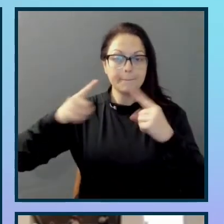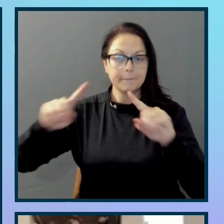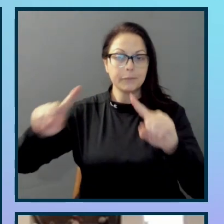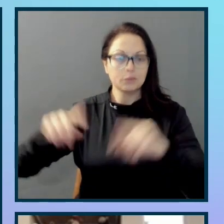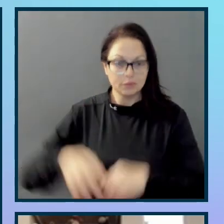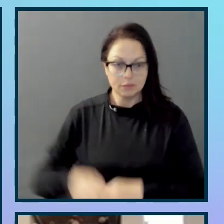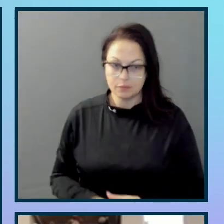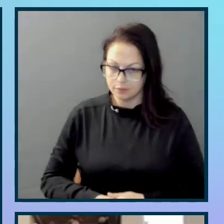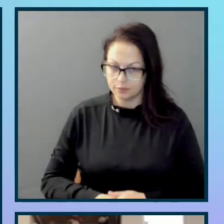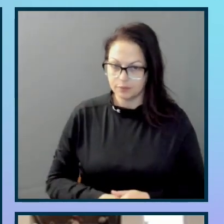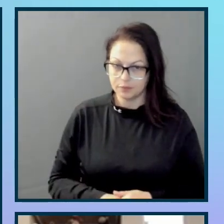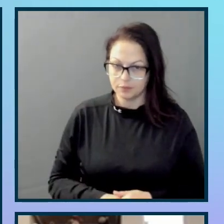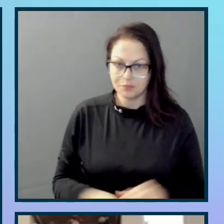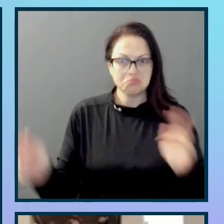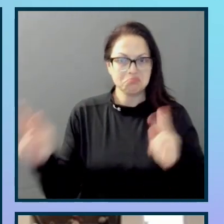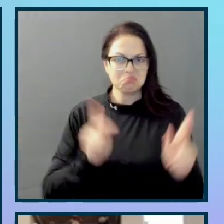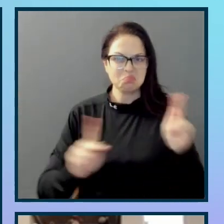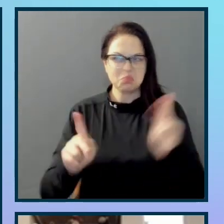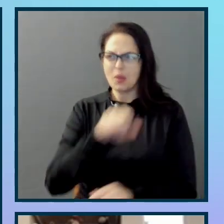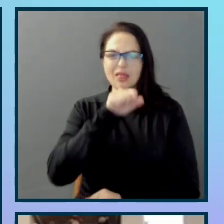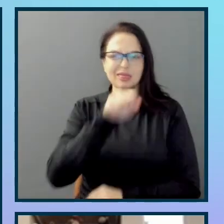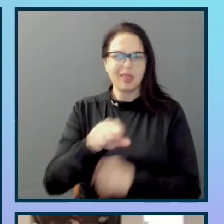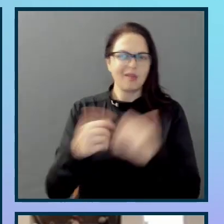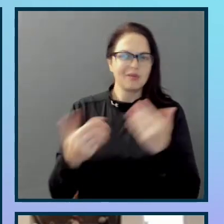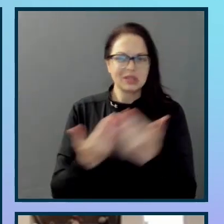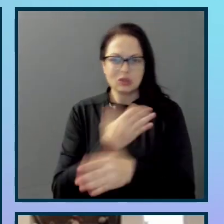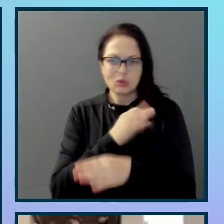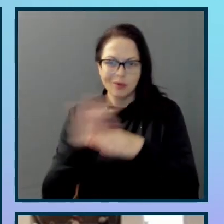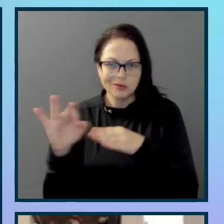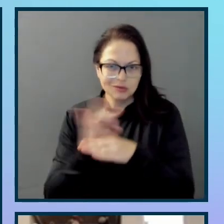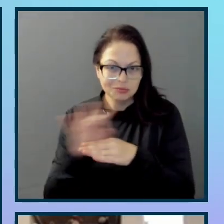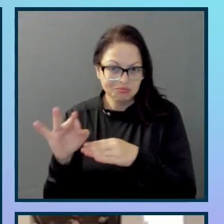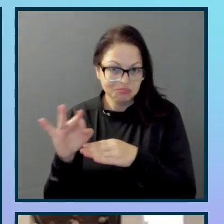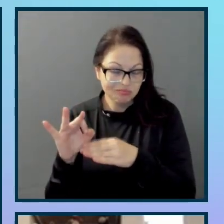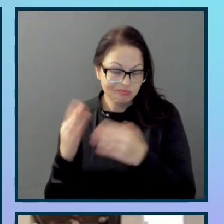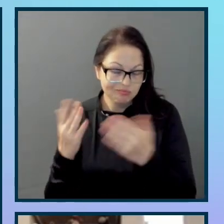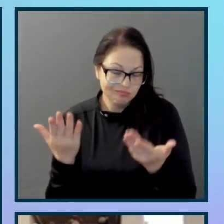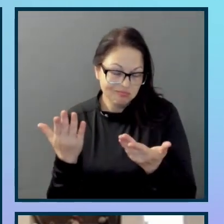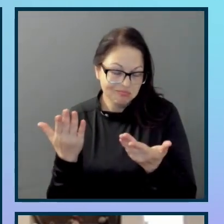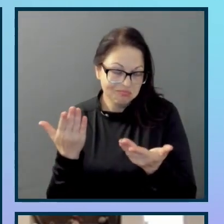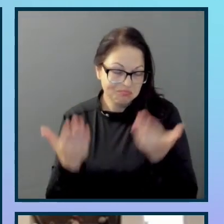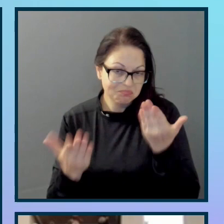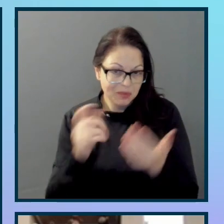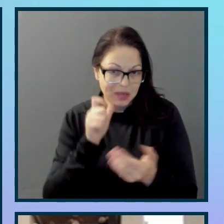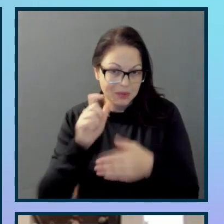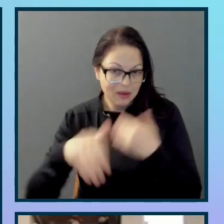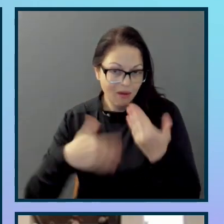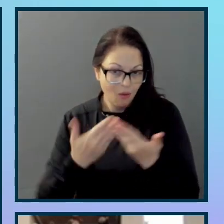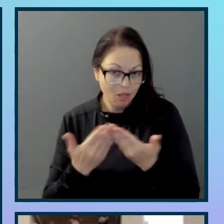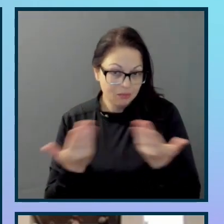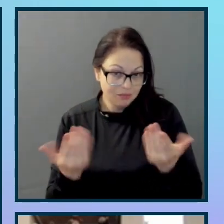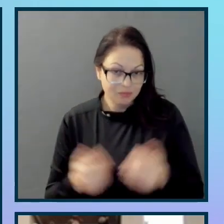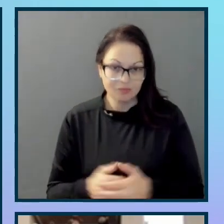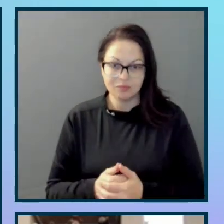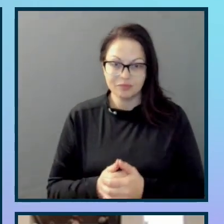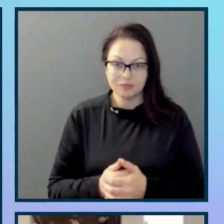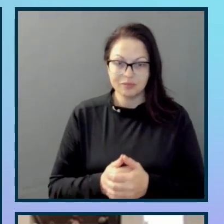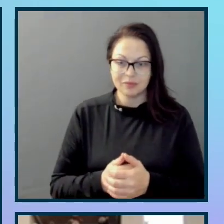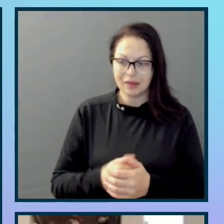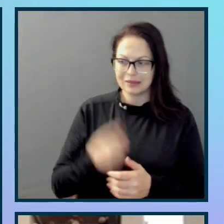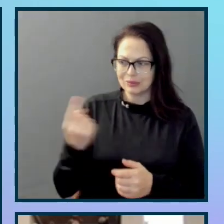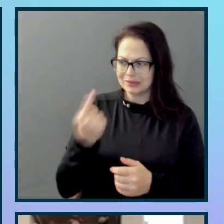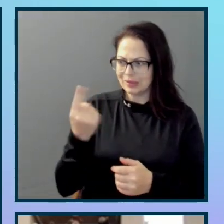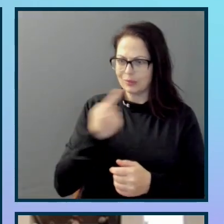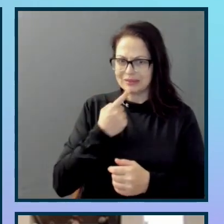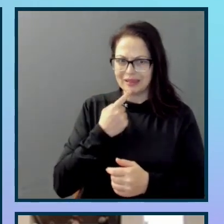People love the new feature. Well, mostly. Until someone points out that they can't hear the content.